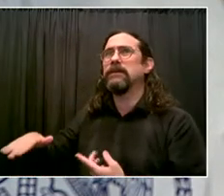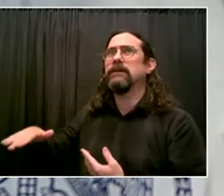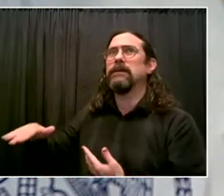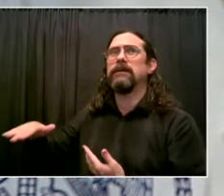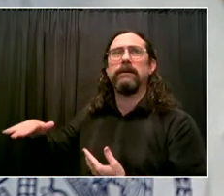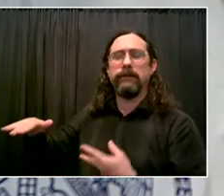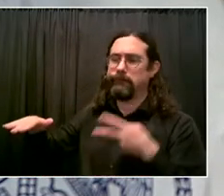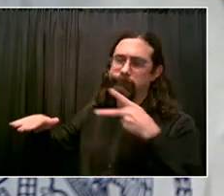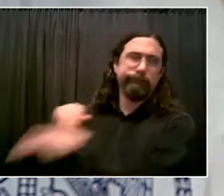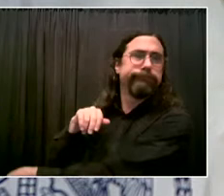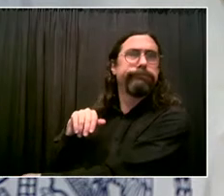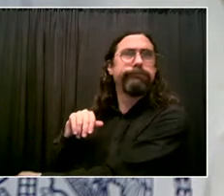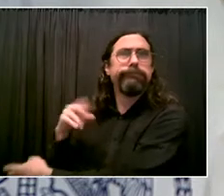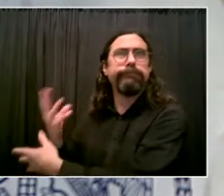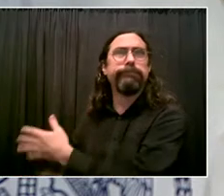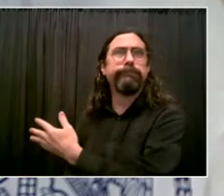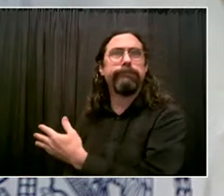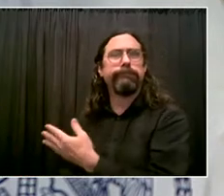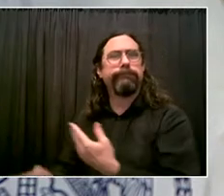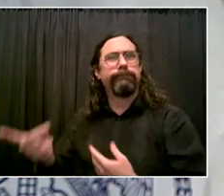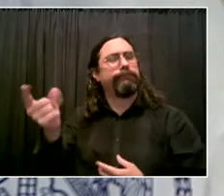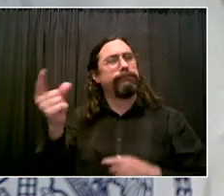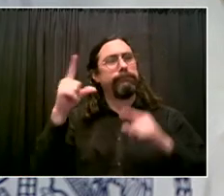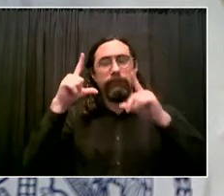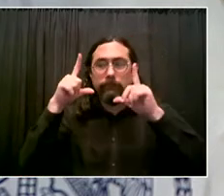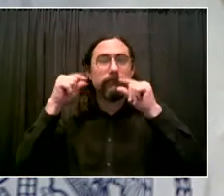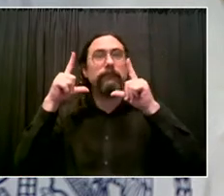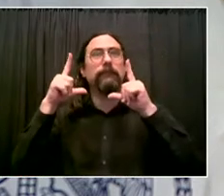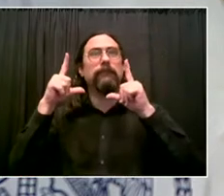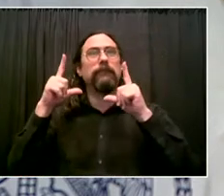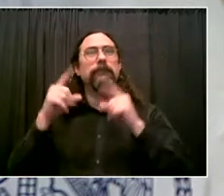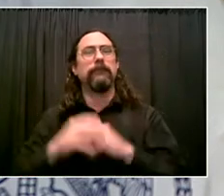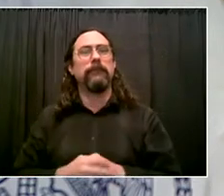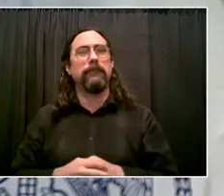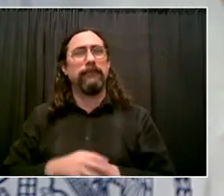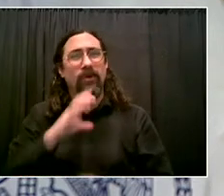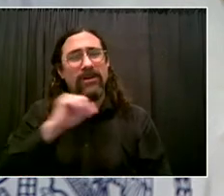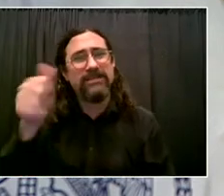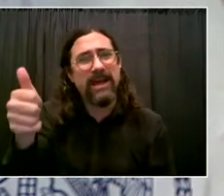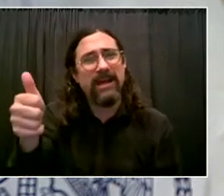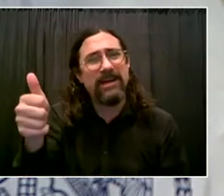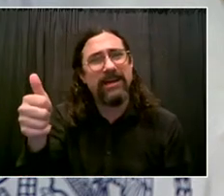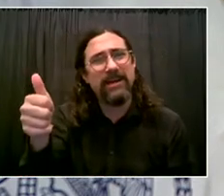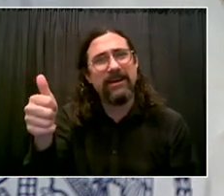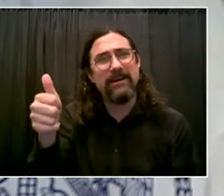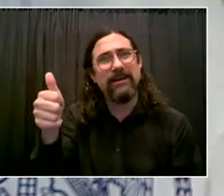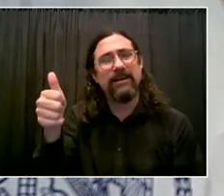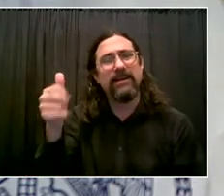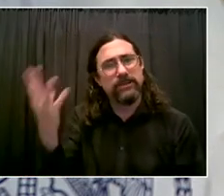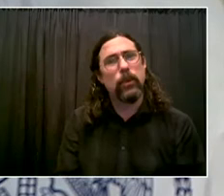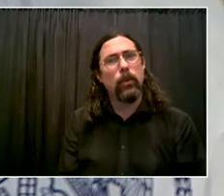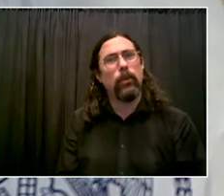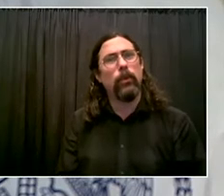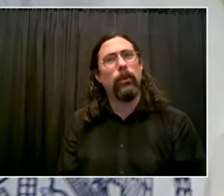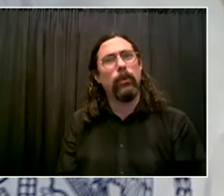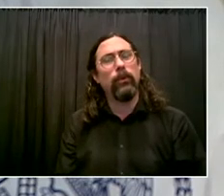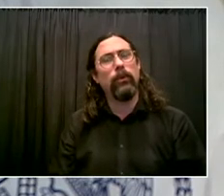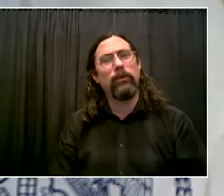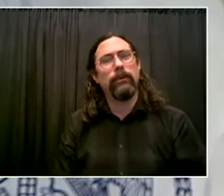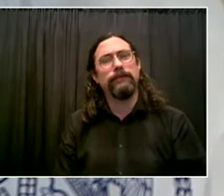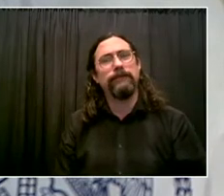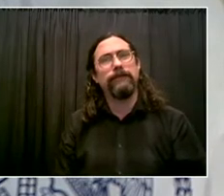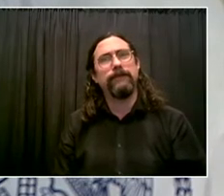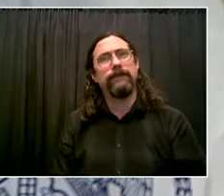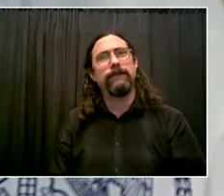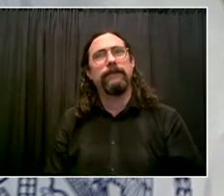of their beautiful ten-year-old child. showed me videos and photos and told stories, and they